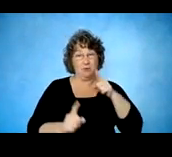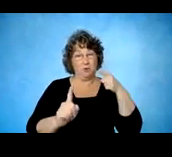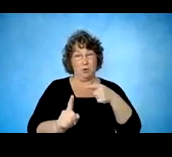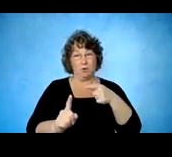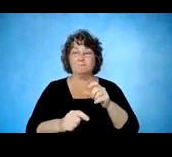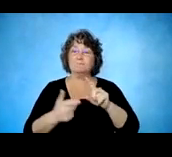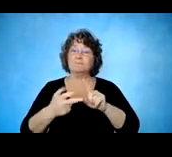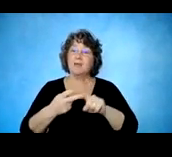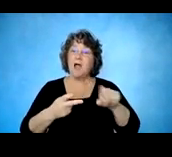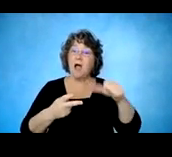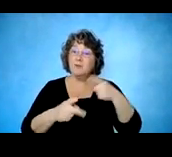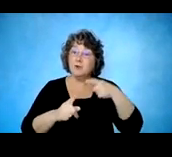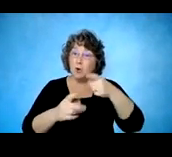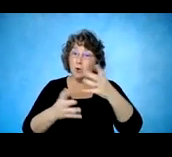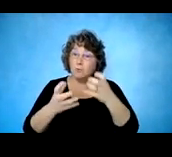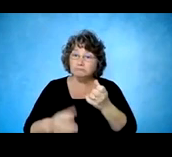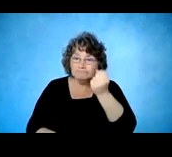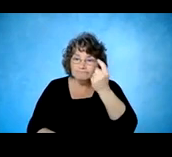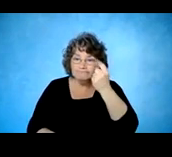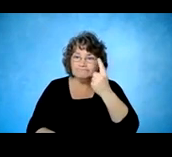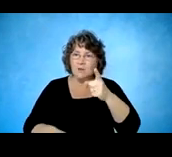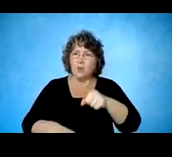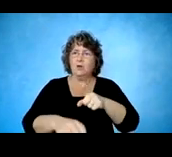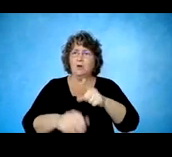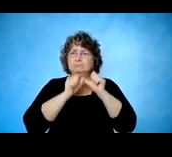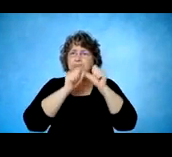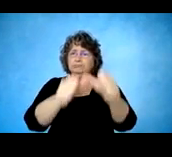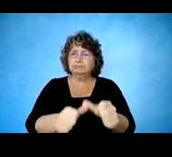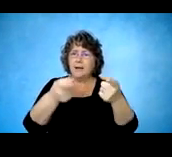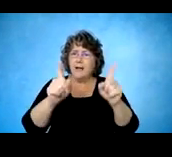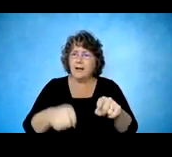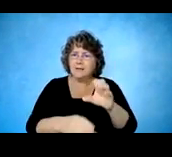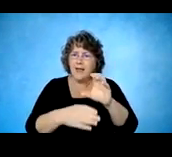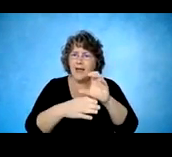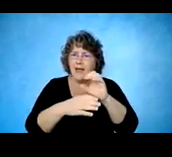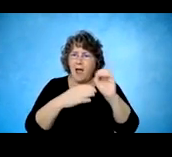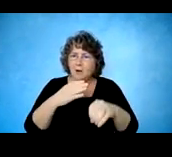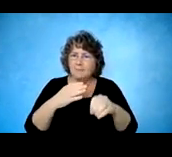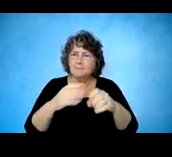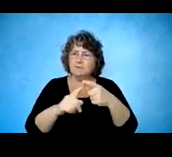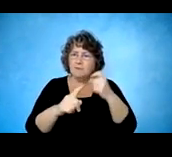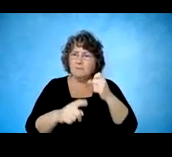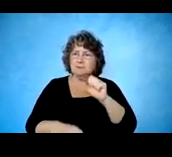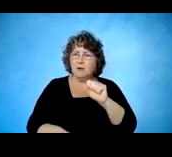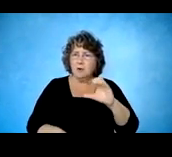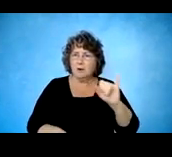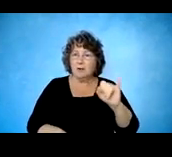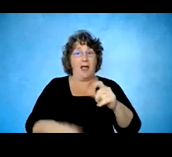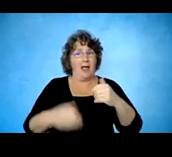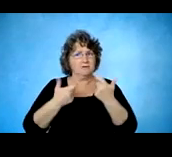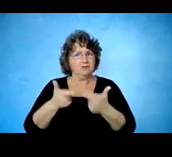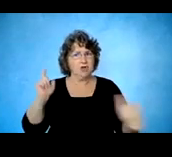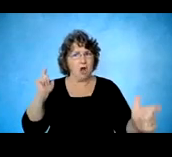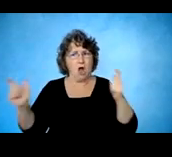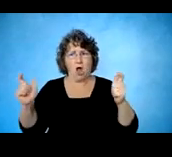long-term outcomes of spinal cord injury. We have a large database that's across the country that helps